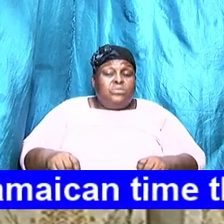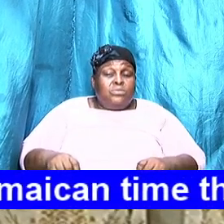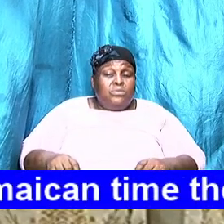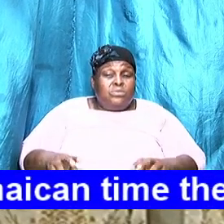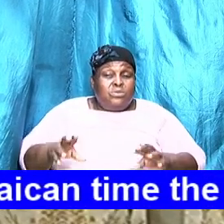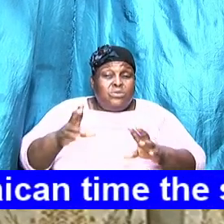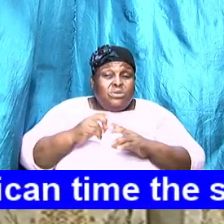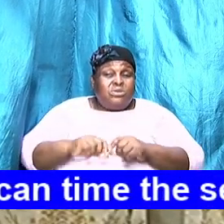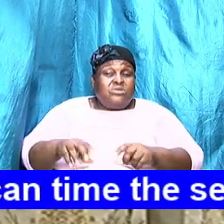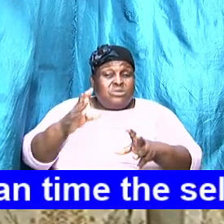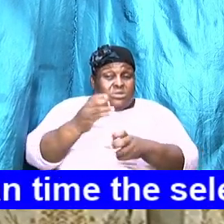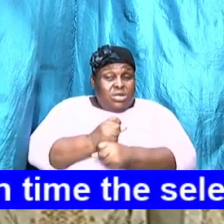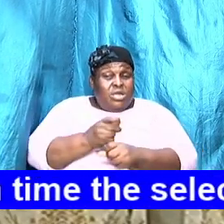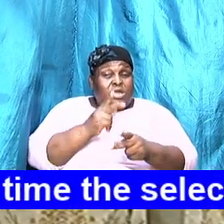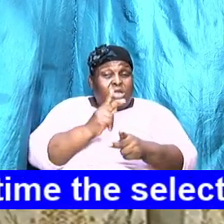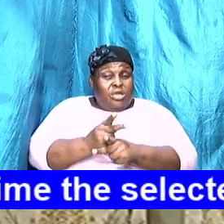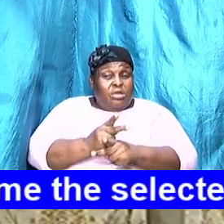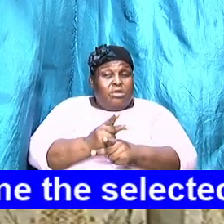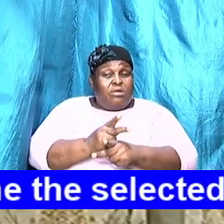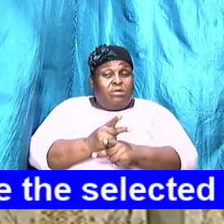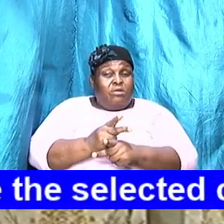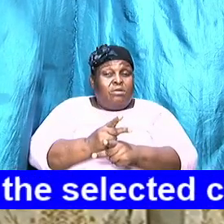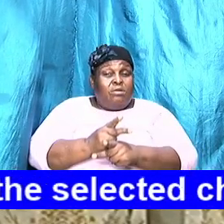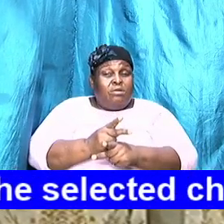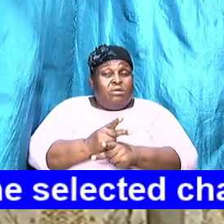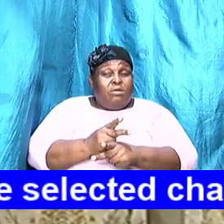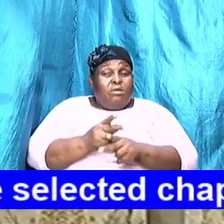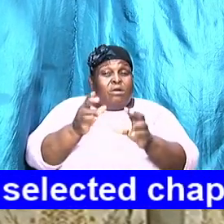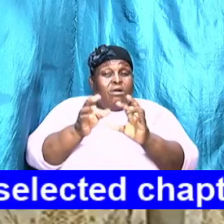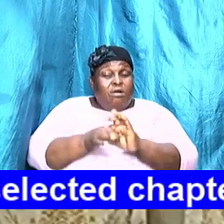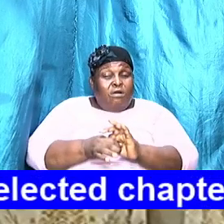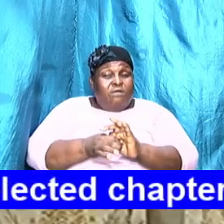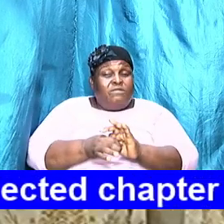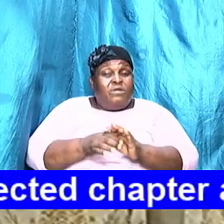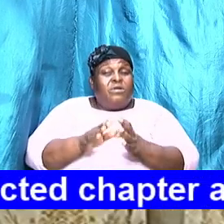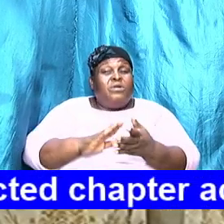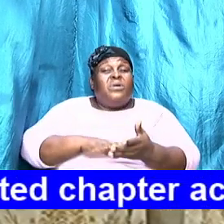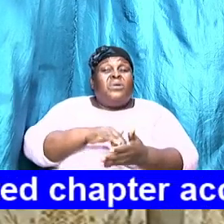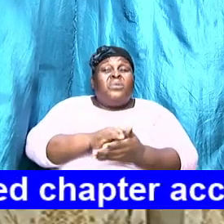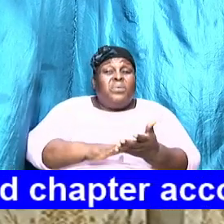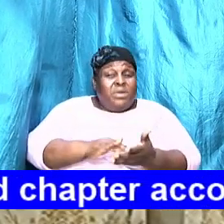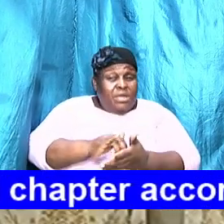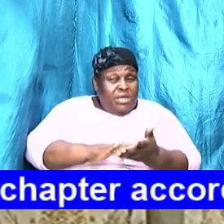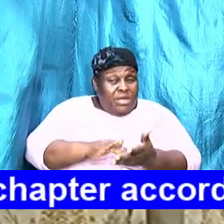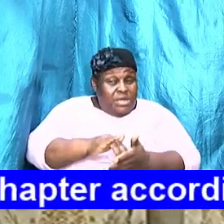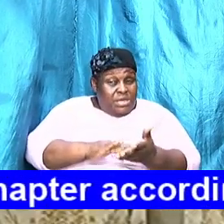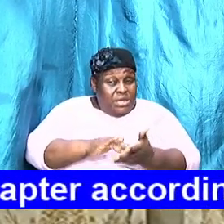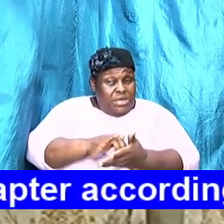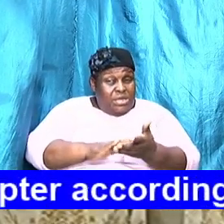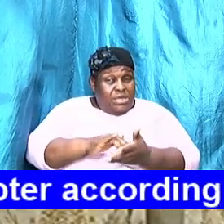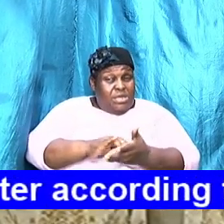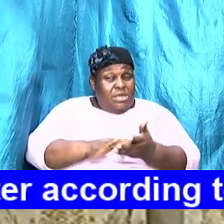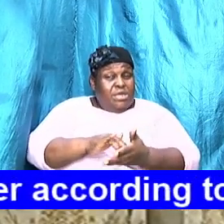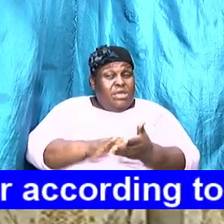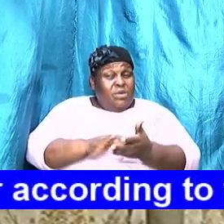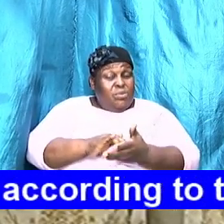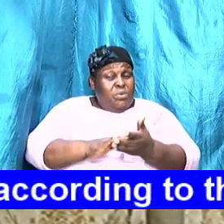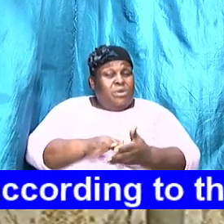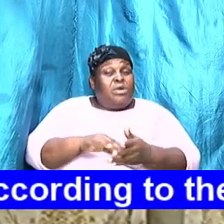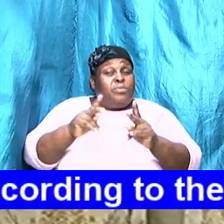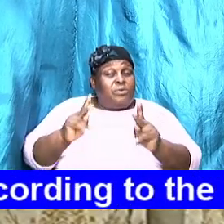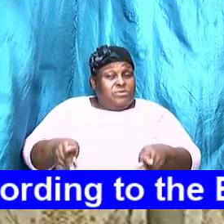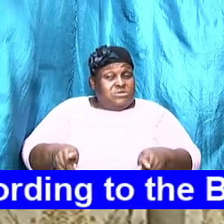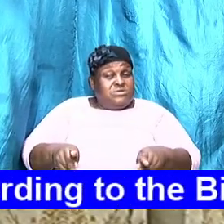Treating them, dealing with them as the weaker vessel. Understanding that they are the weaker vessels. But deal with them with